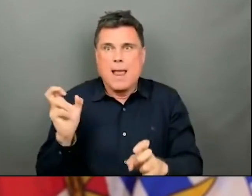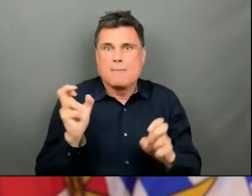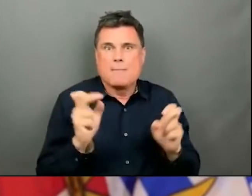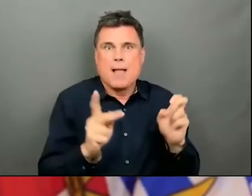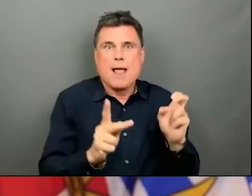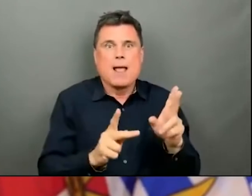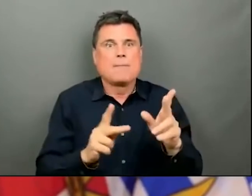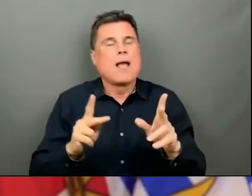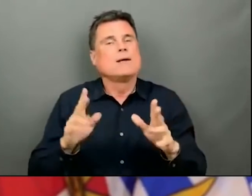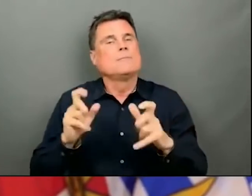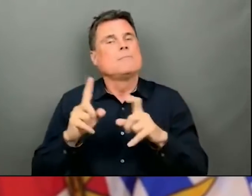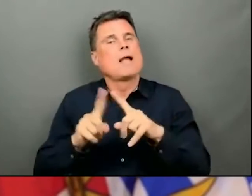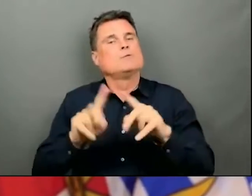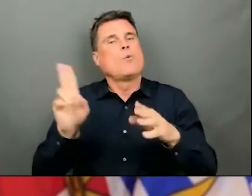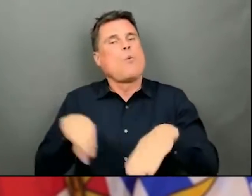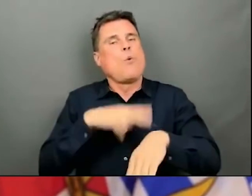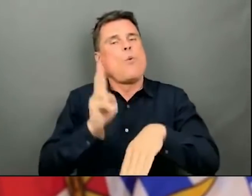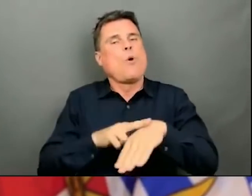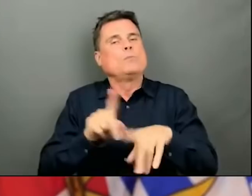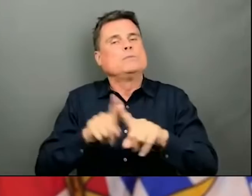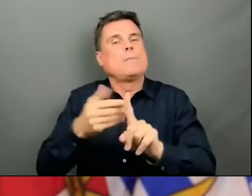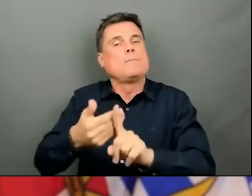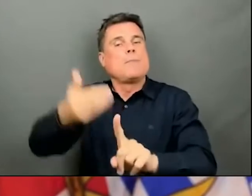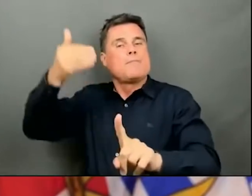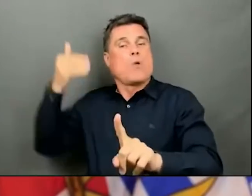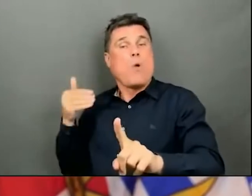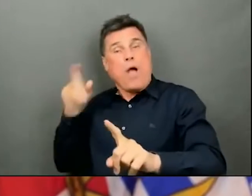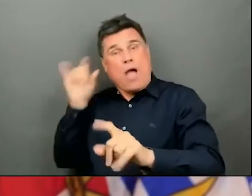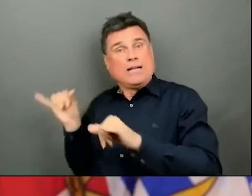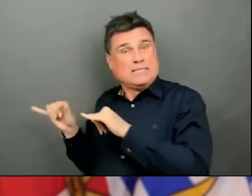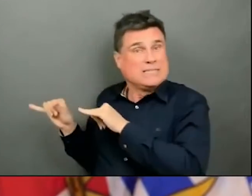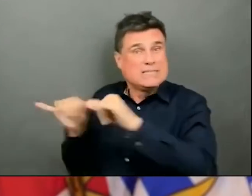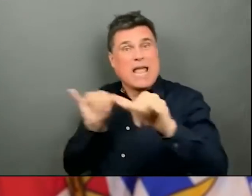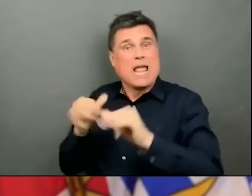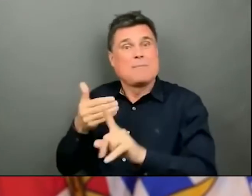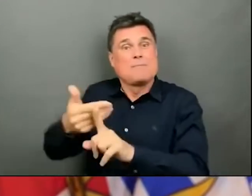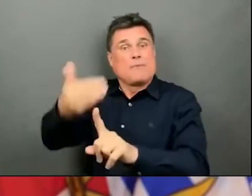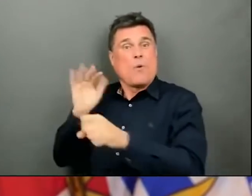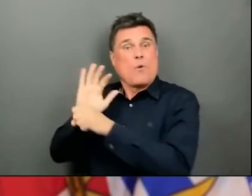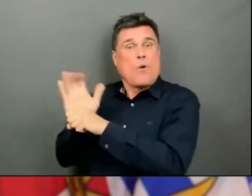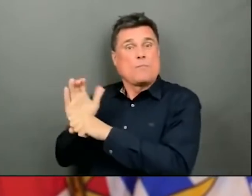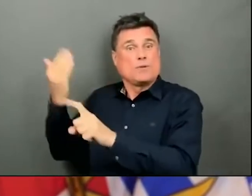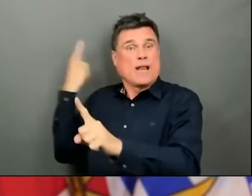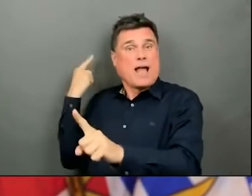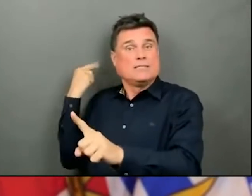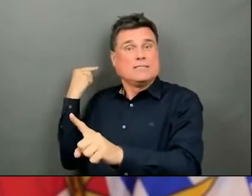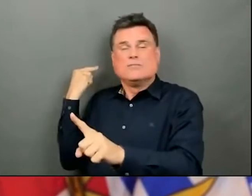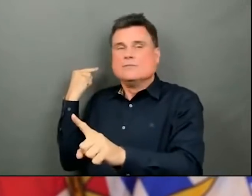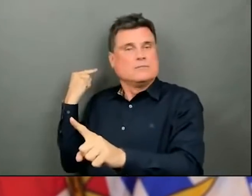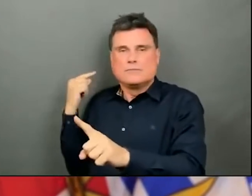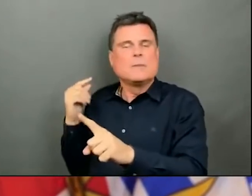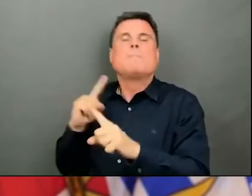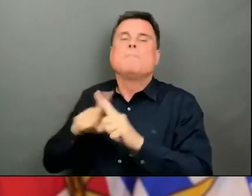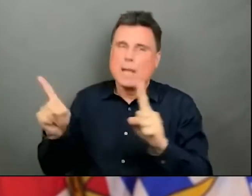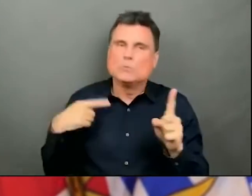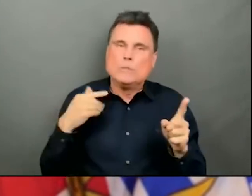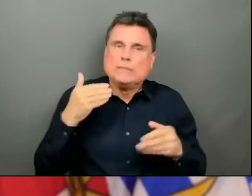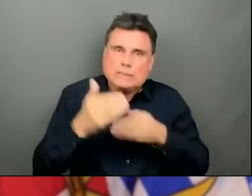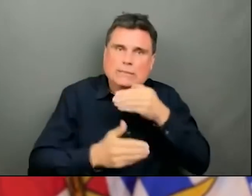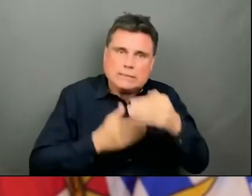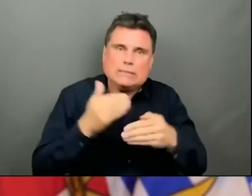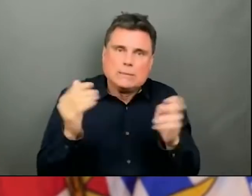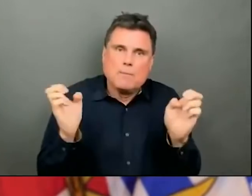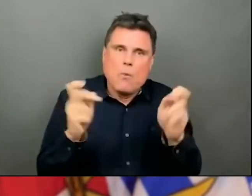and it will be, I mean, some changes as we go through the summer, but it is that step closer for all of us.